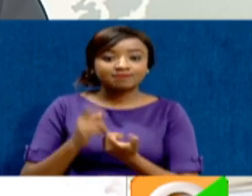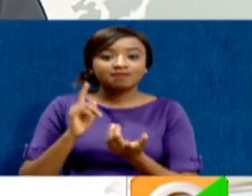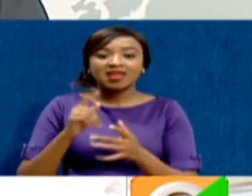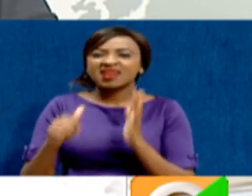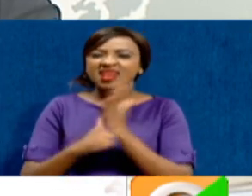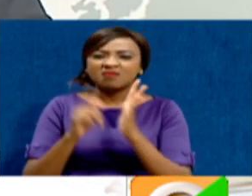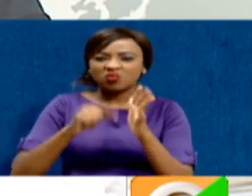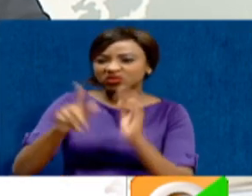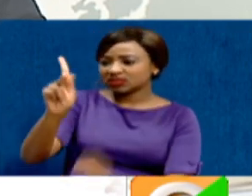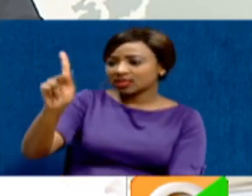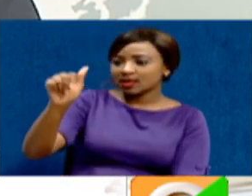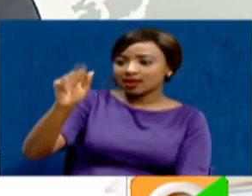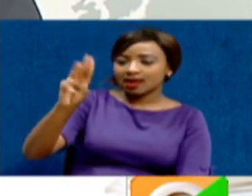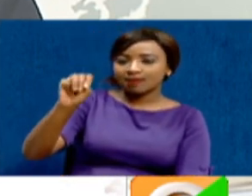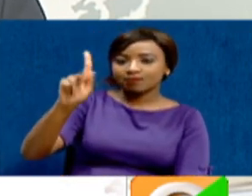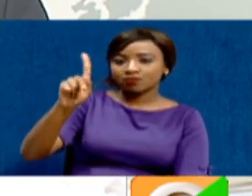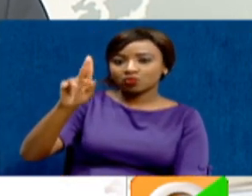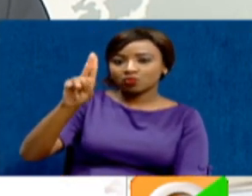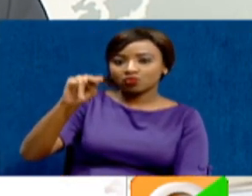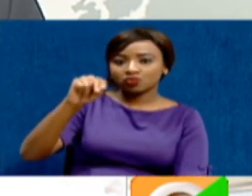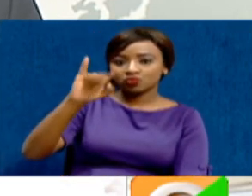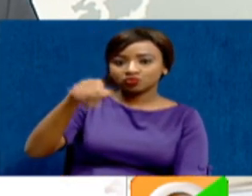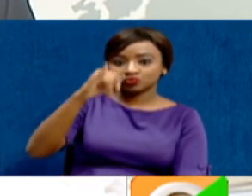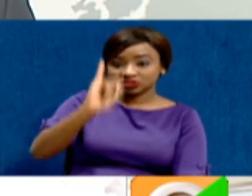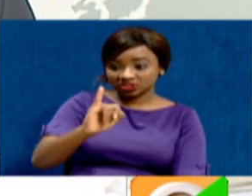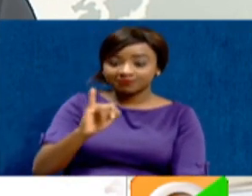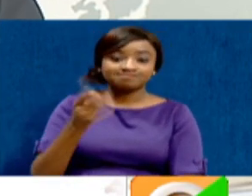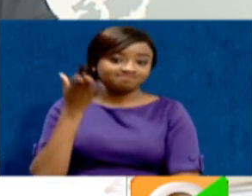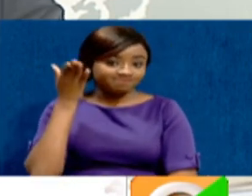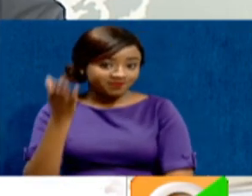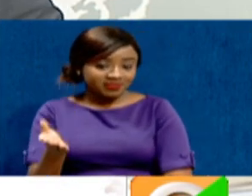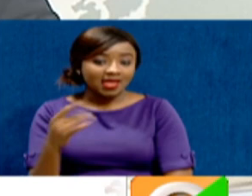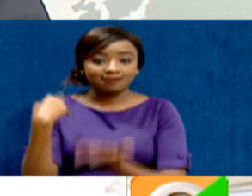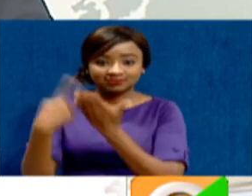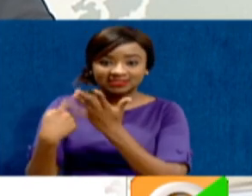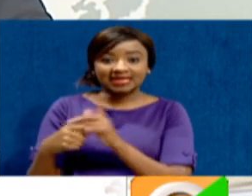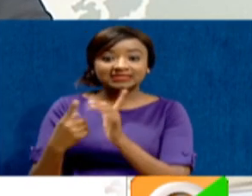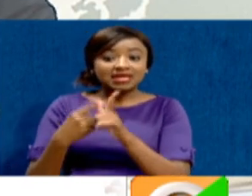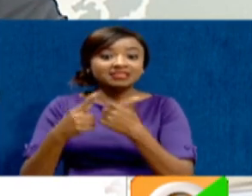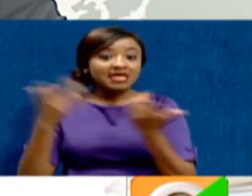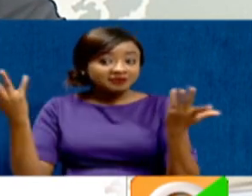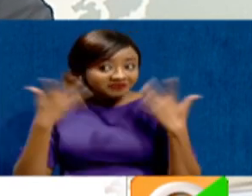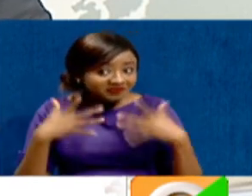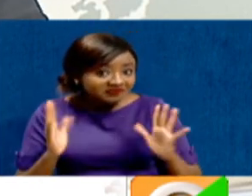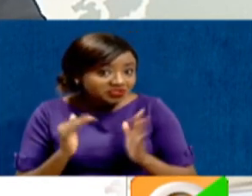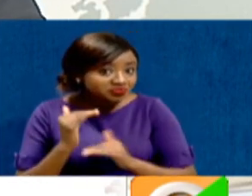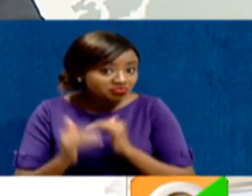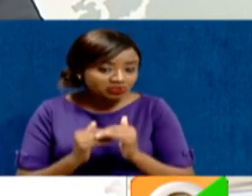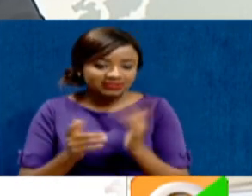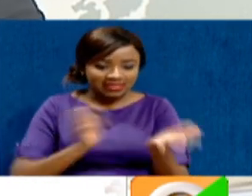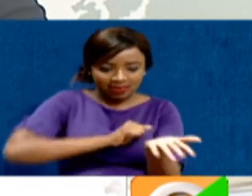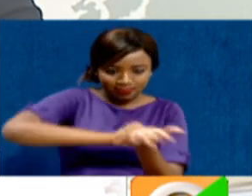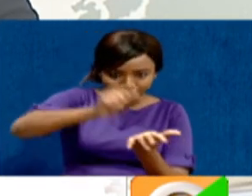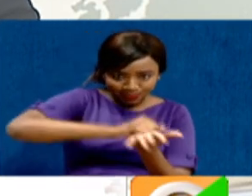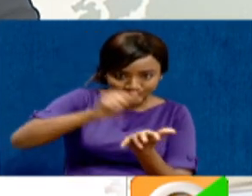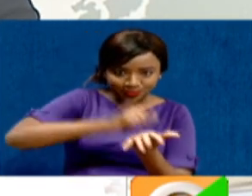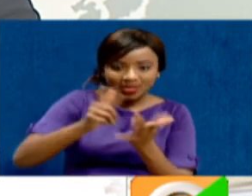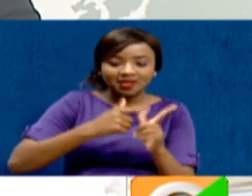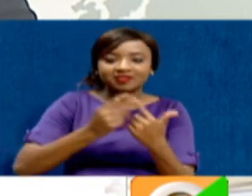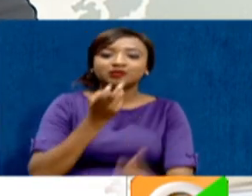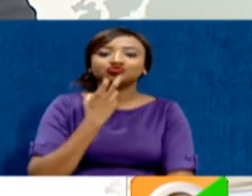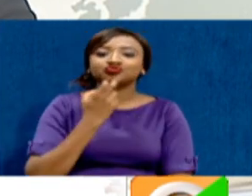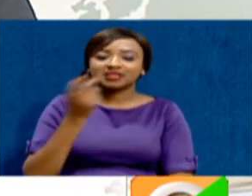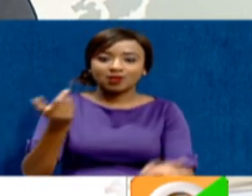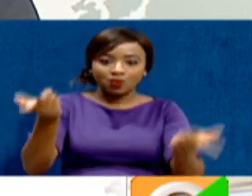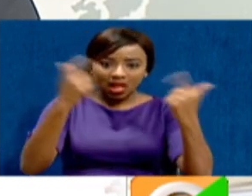once they do that, then if a special sitting of the Senate will have been gazetted on Tuesday, then they can come and pass that formula. Hopefully,